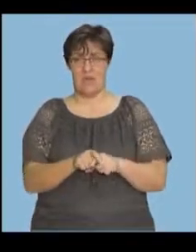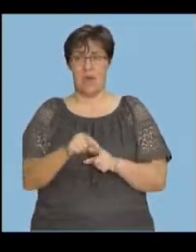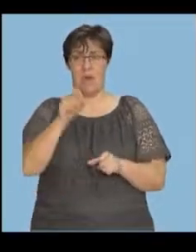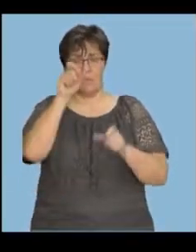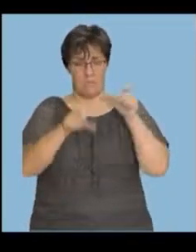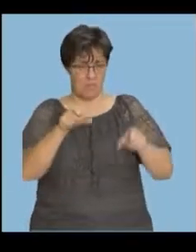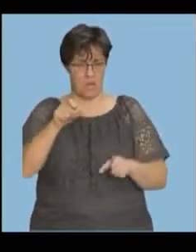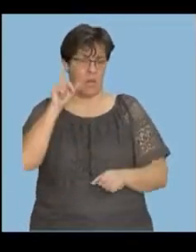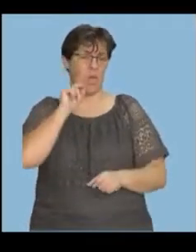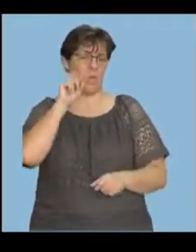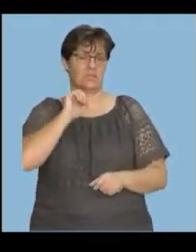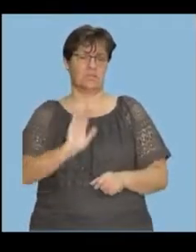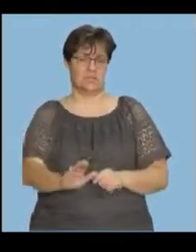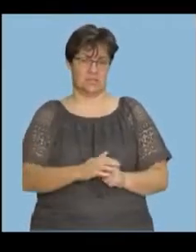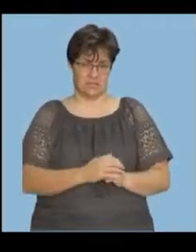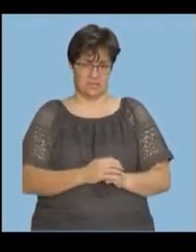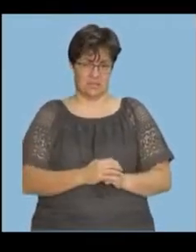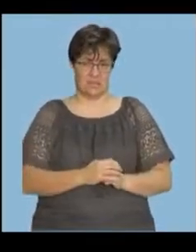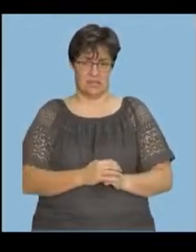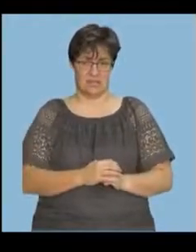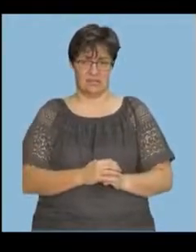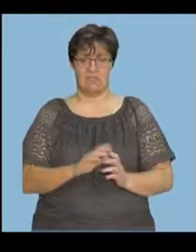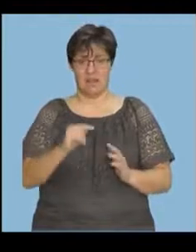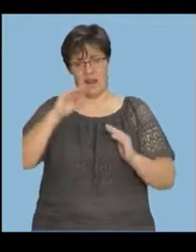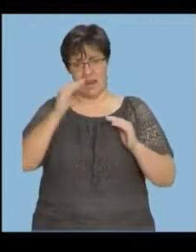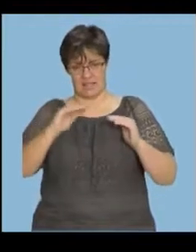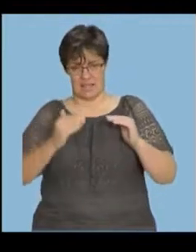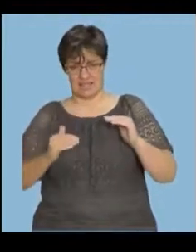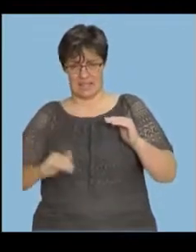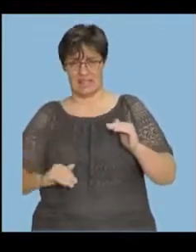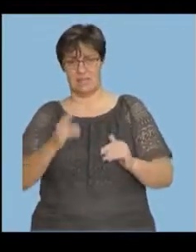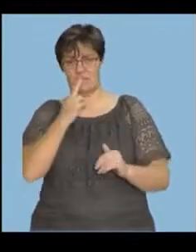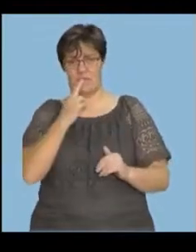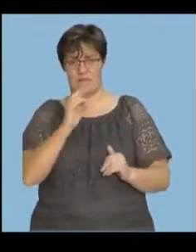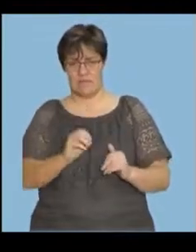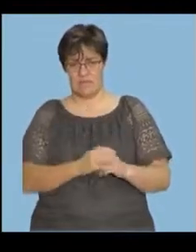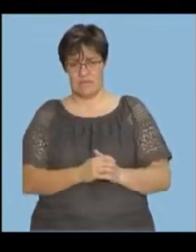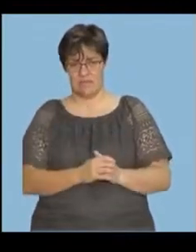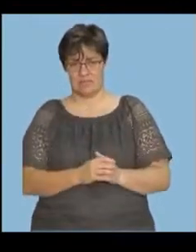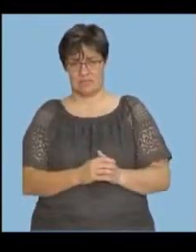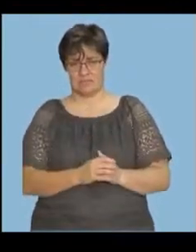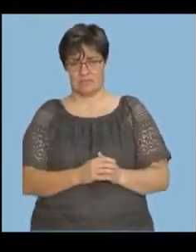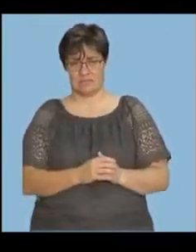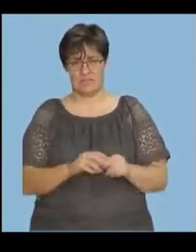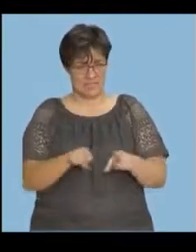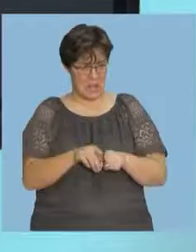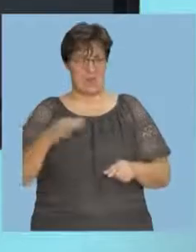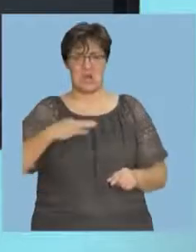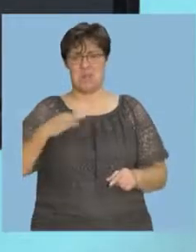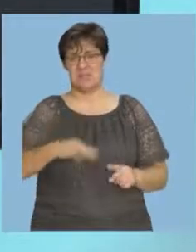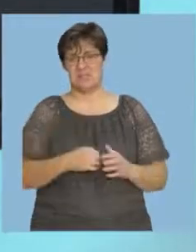people, we have less and less people smoking. Even among girls.